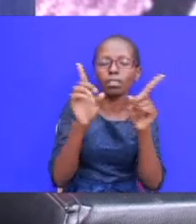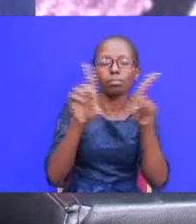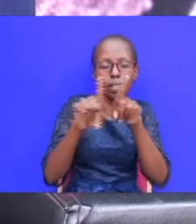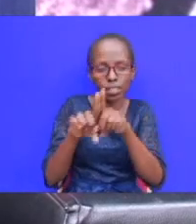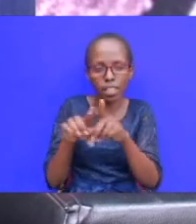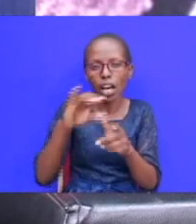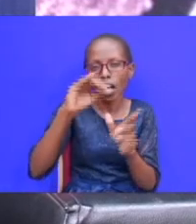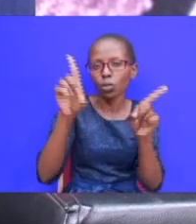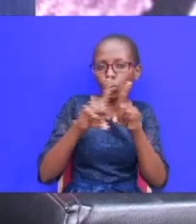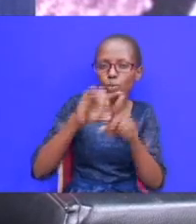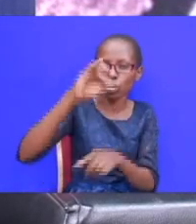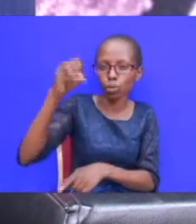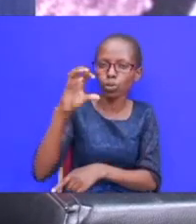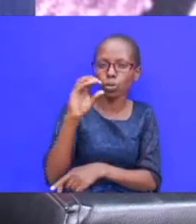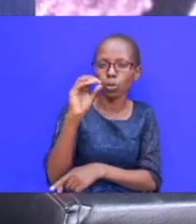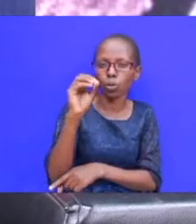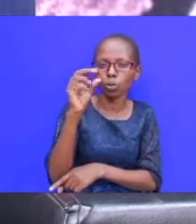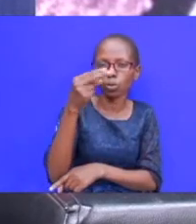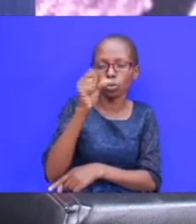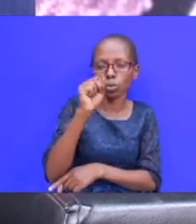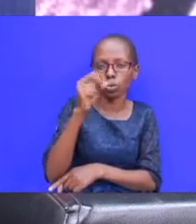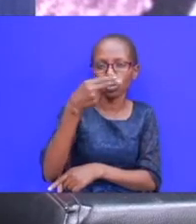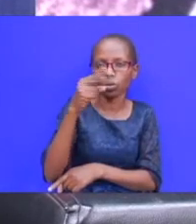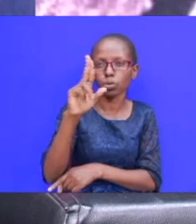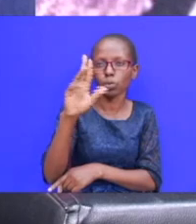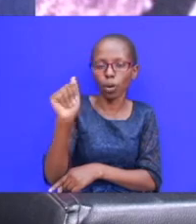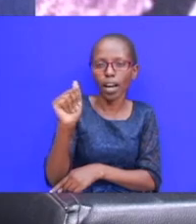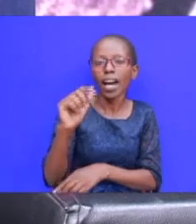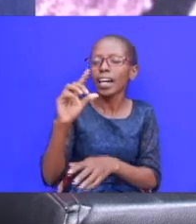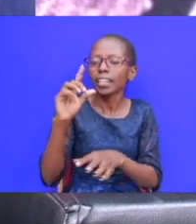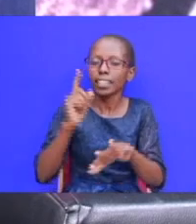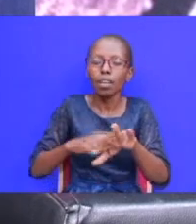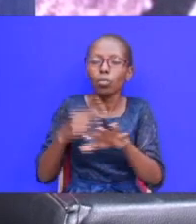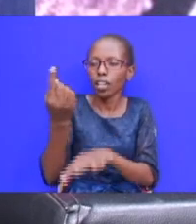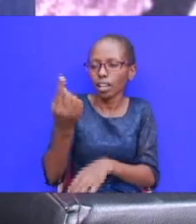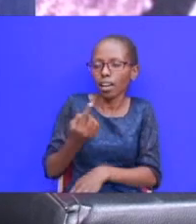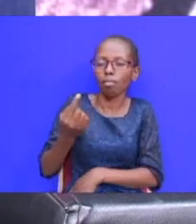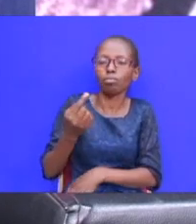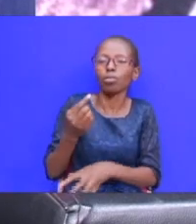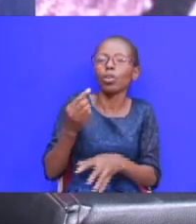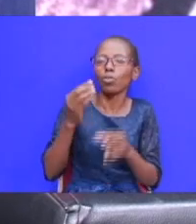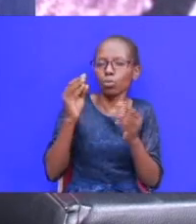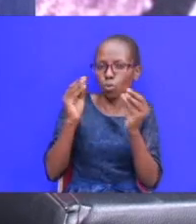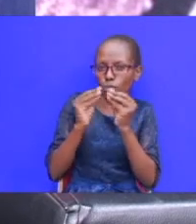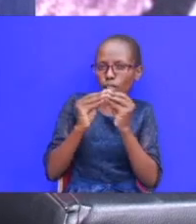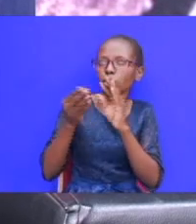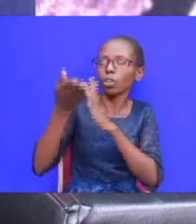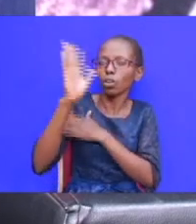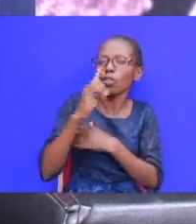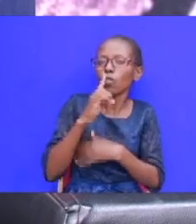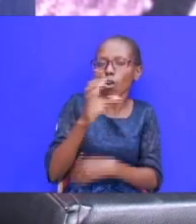-one joshua joshua meets god one-on-one so a time comes that i have to meet god alone me and my god for your character to be transformed